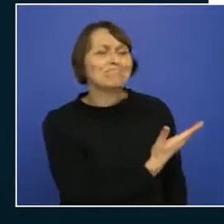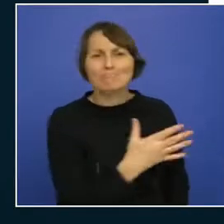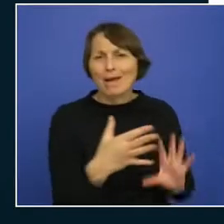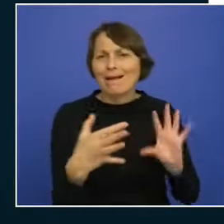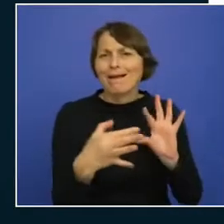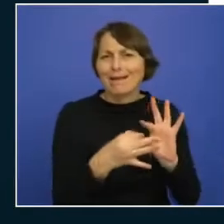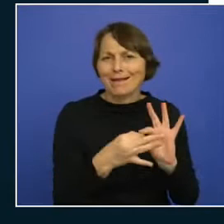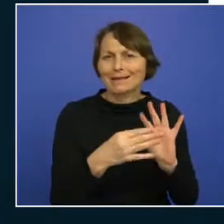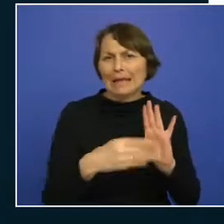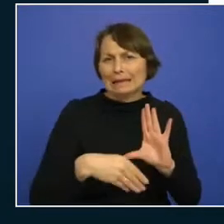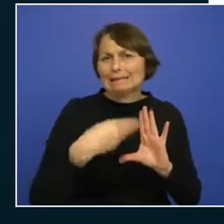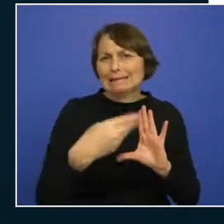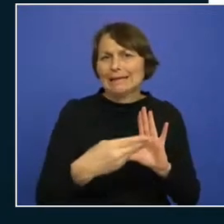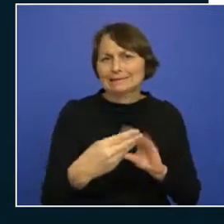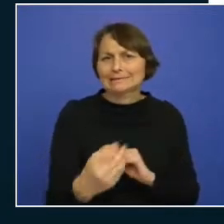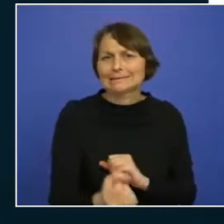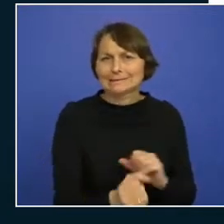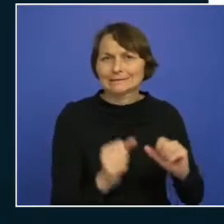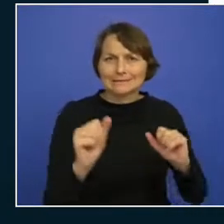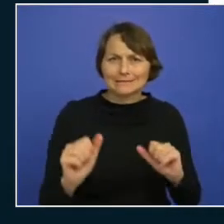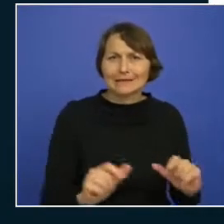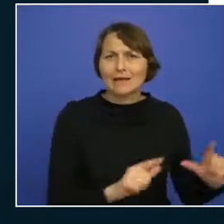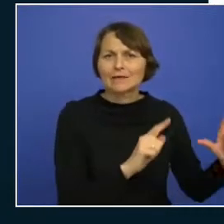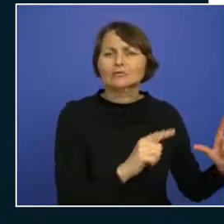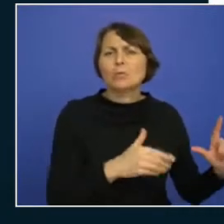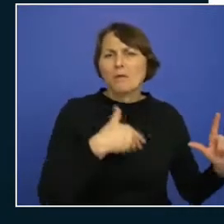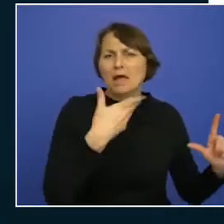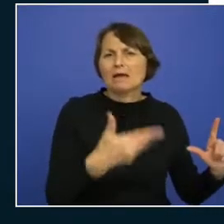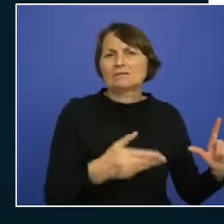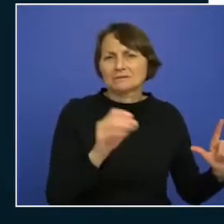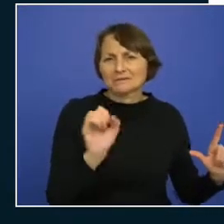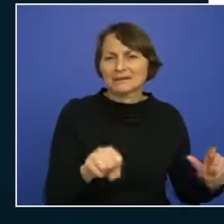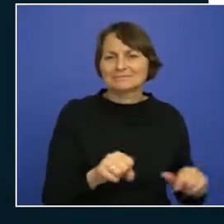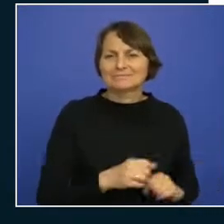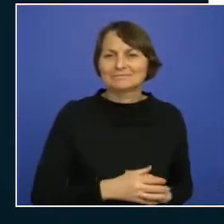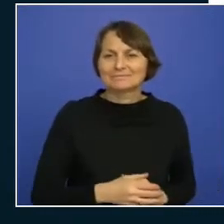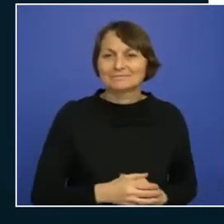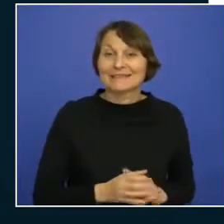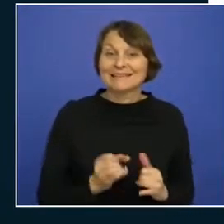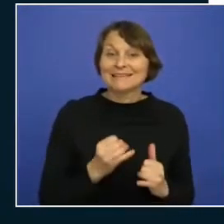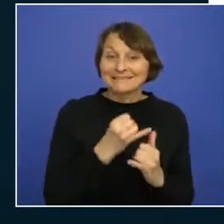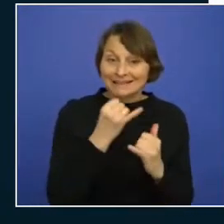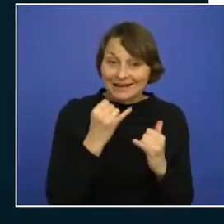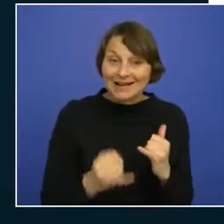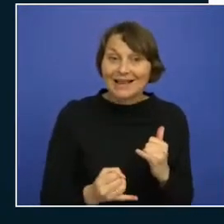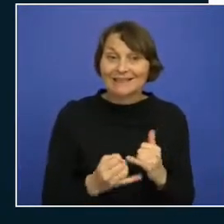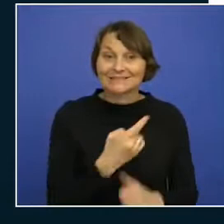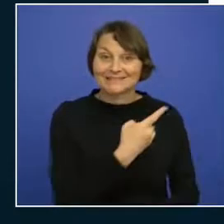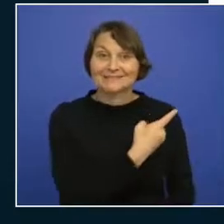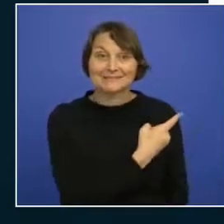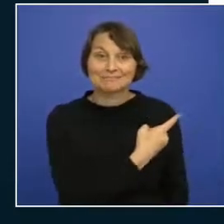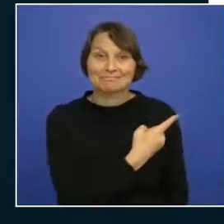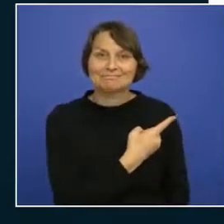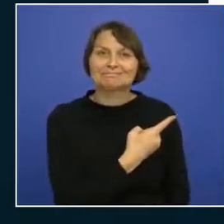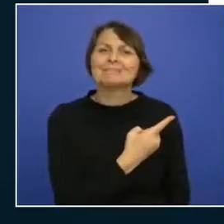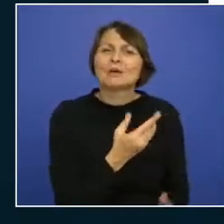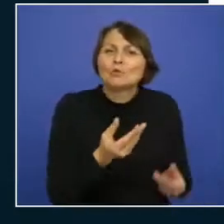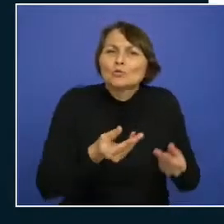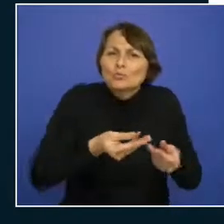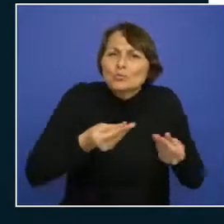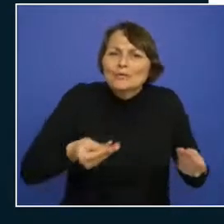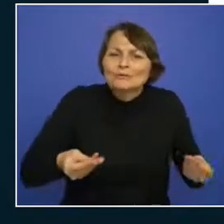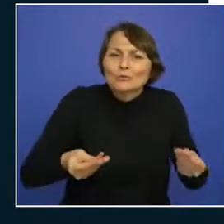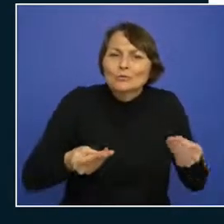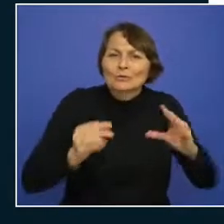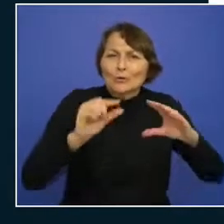next slide or the slide after that to be precise and this is the last layer resources where we'll go